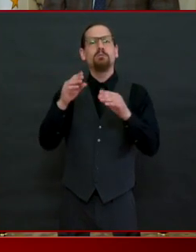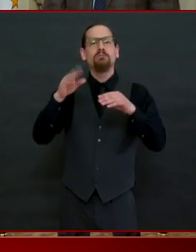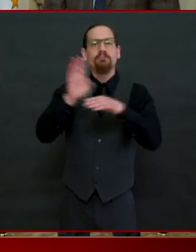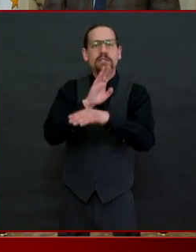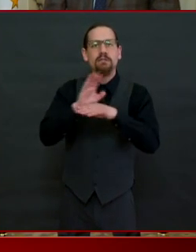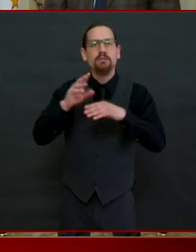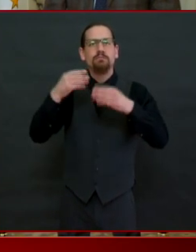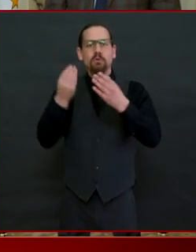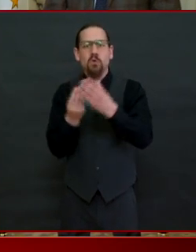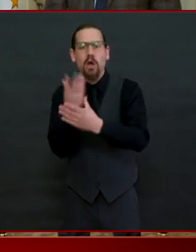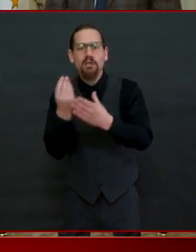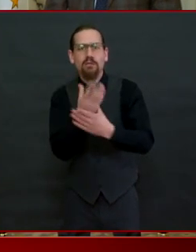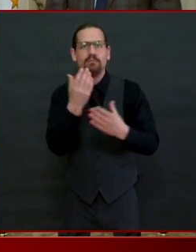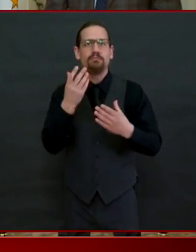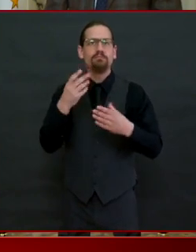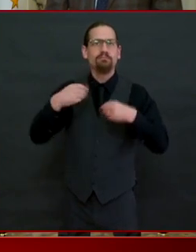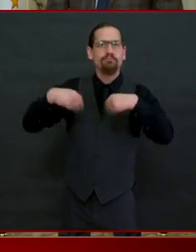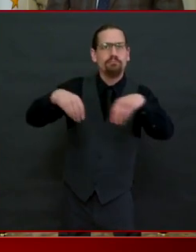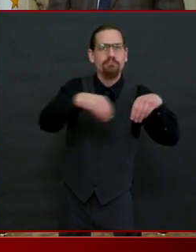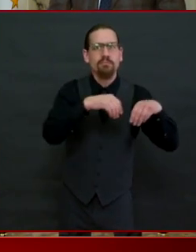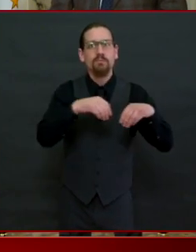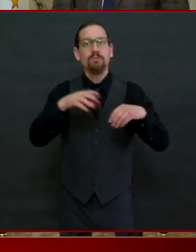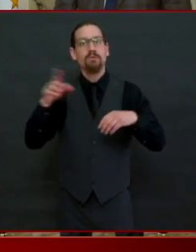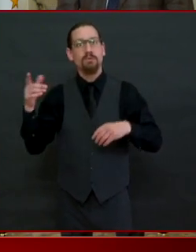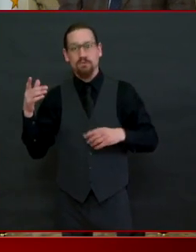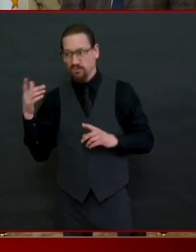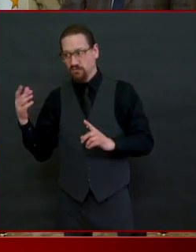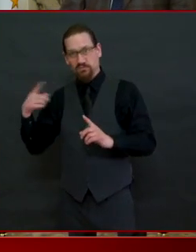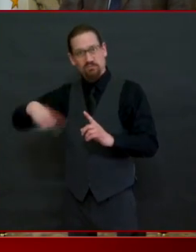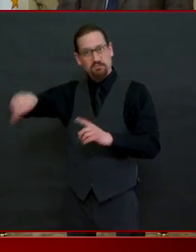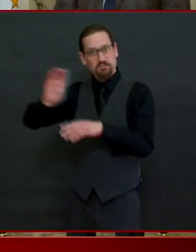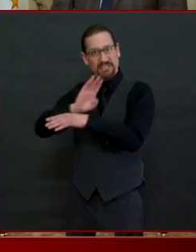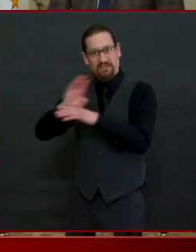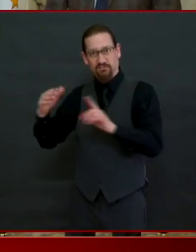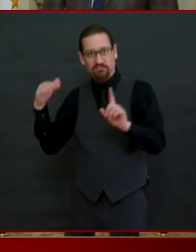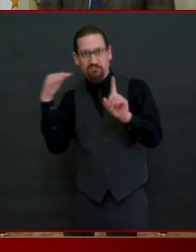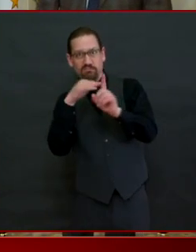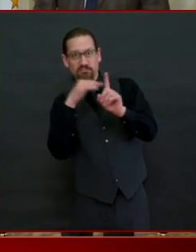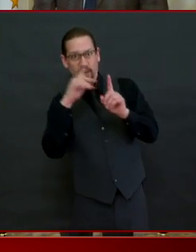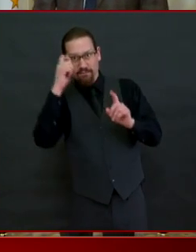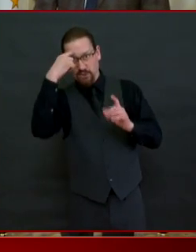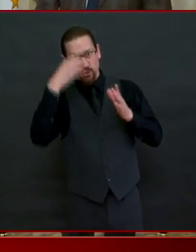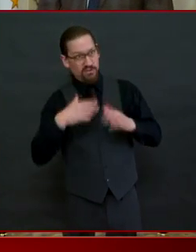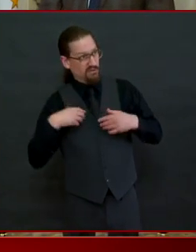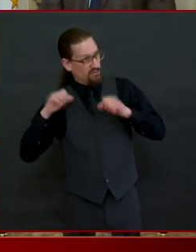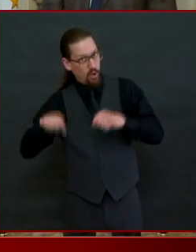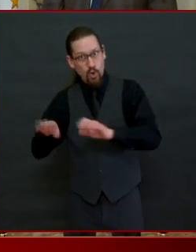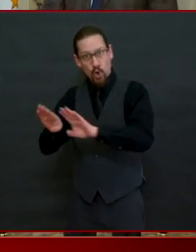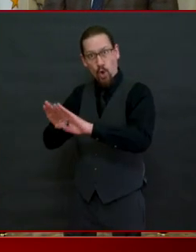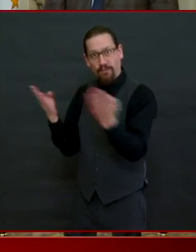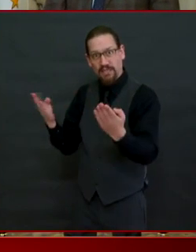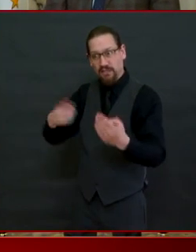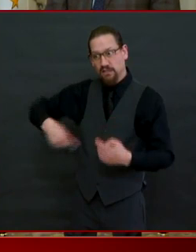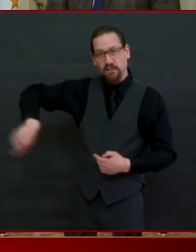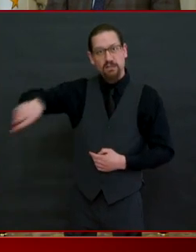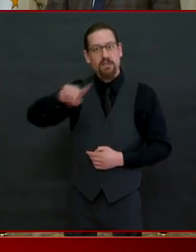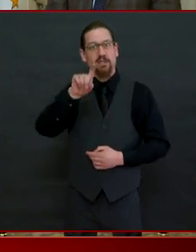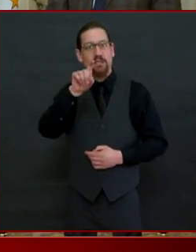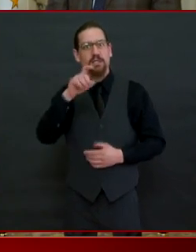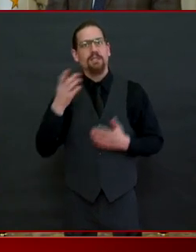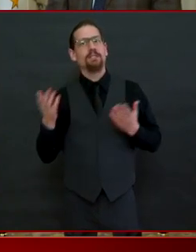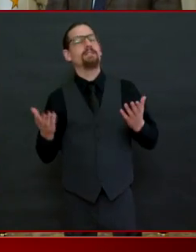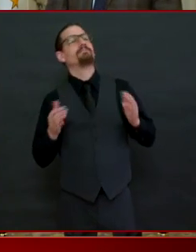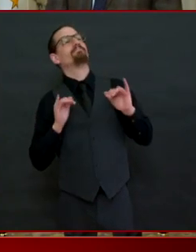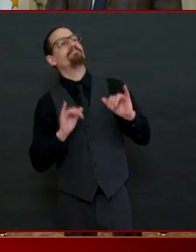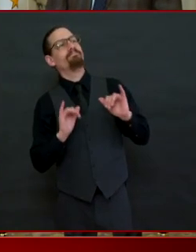their garden centers now that spring is upon us um so i've heard you i'm hearing you